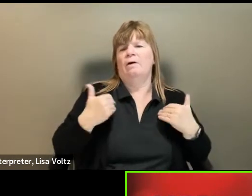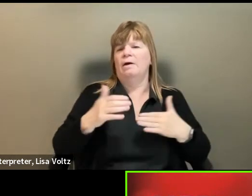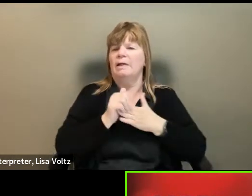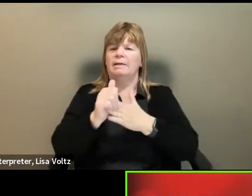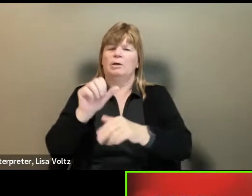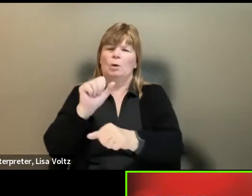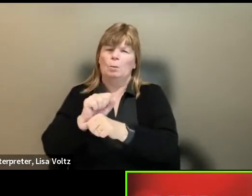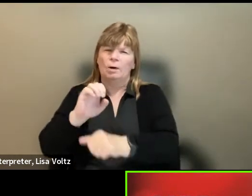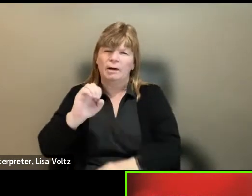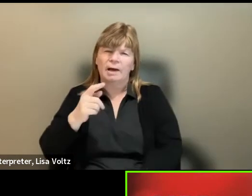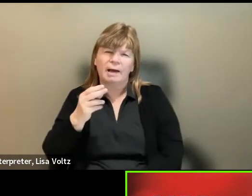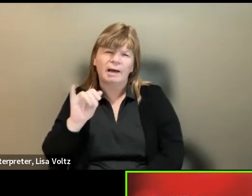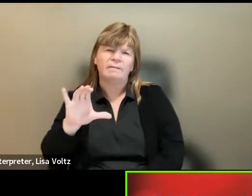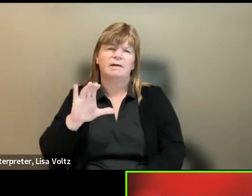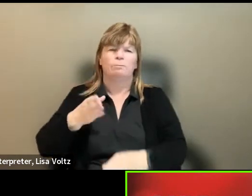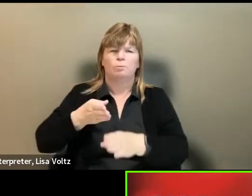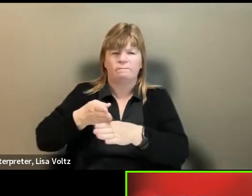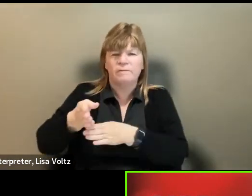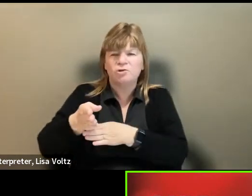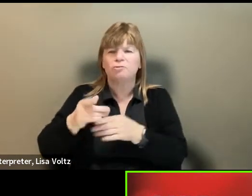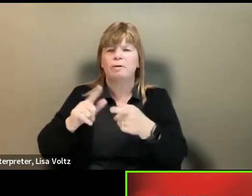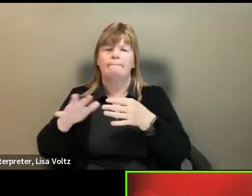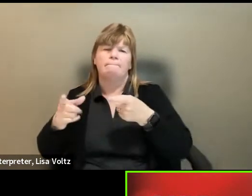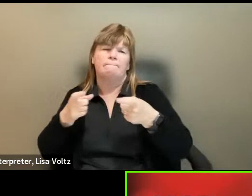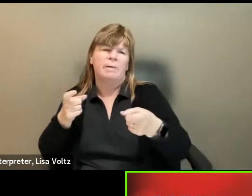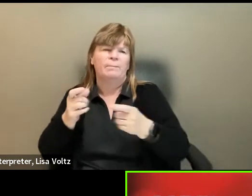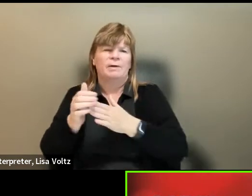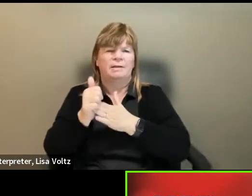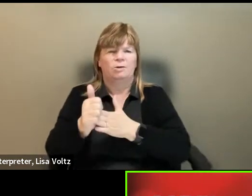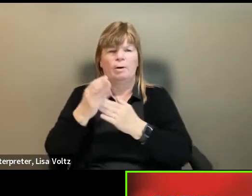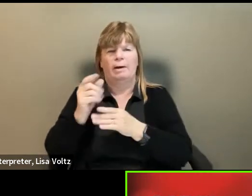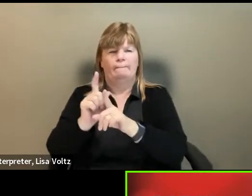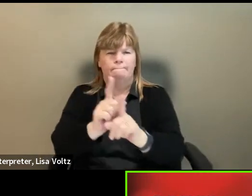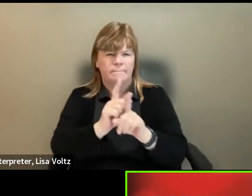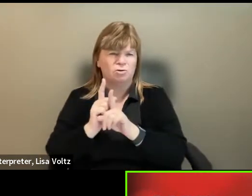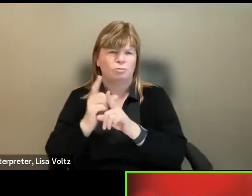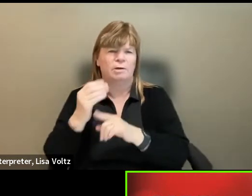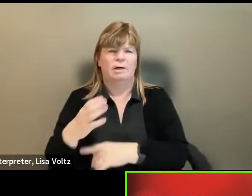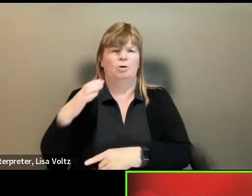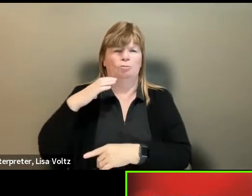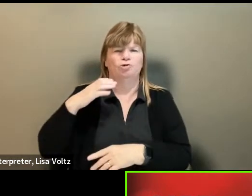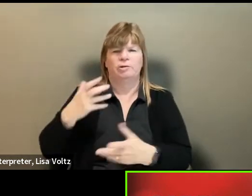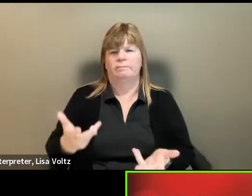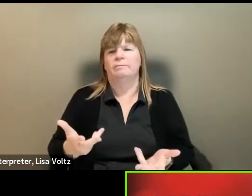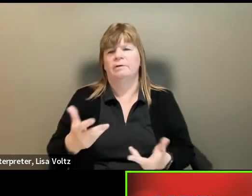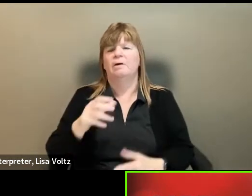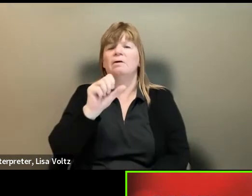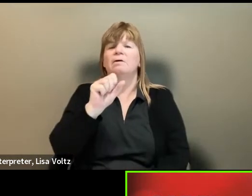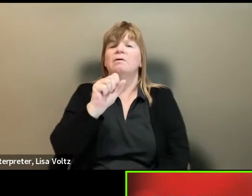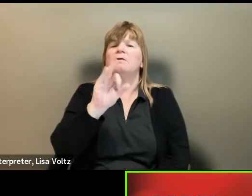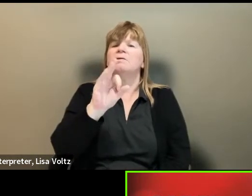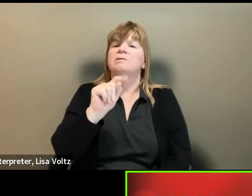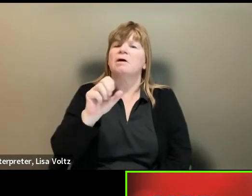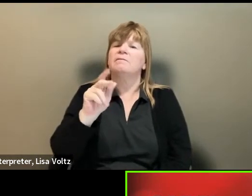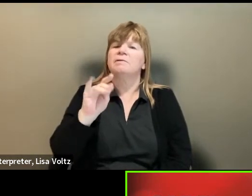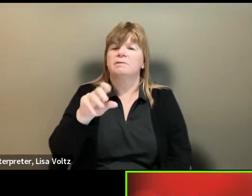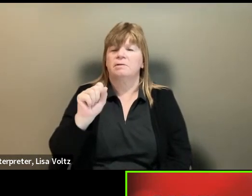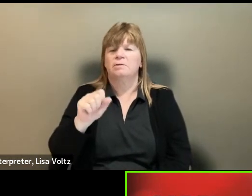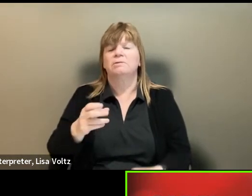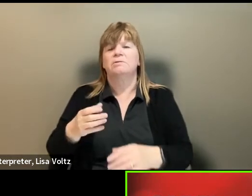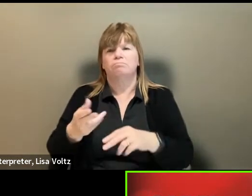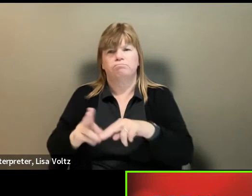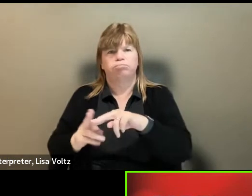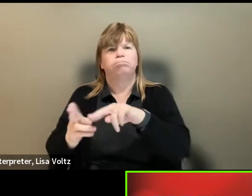ethic and professionalism in management and leadership and mentoring and coaching soft skills are certainly rising in importance,